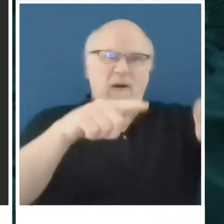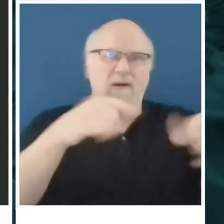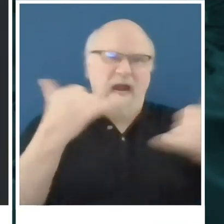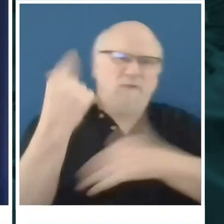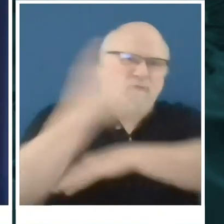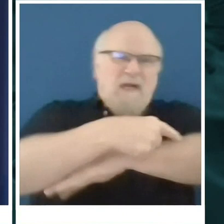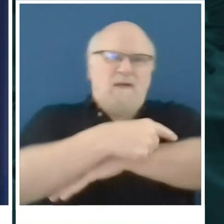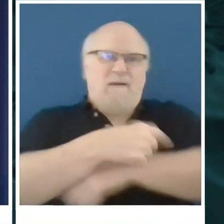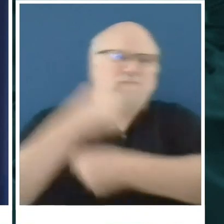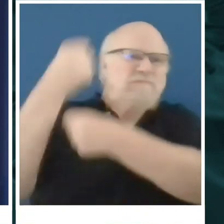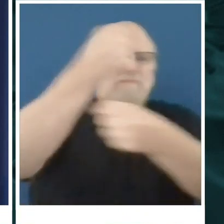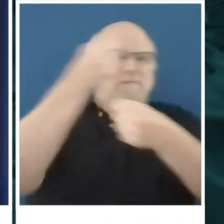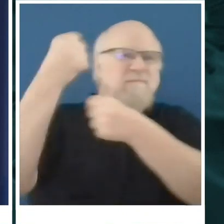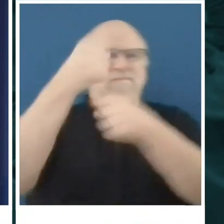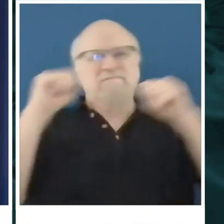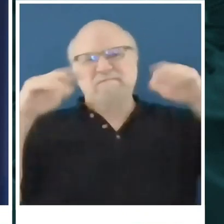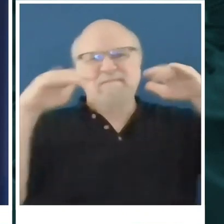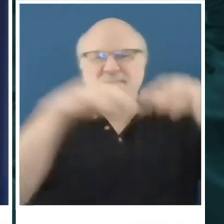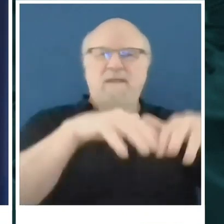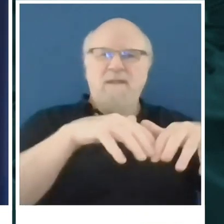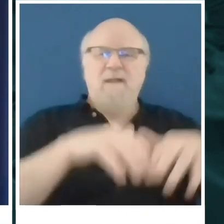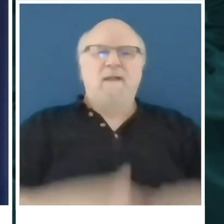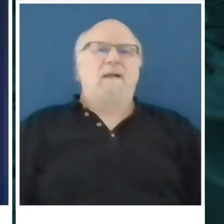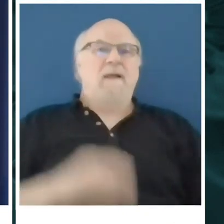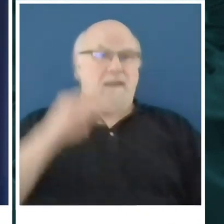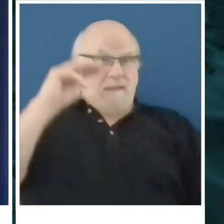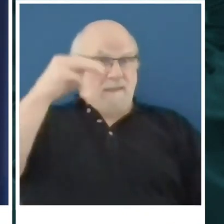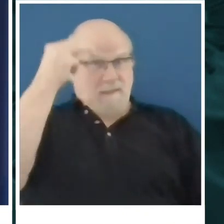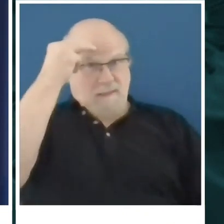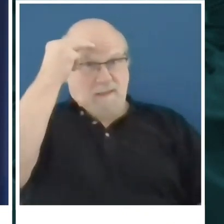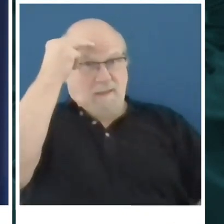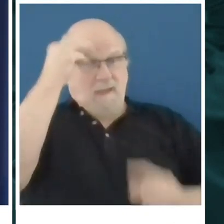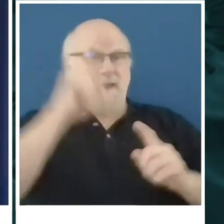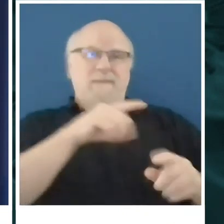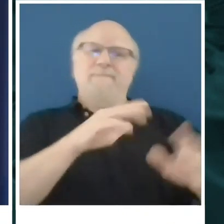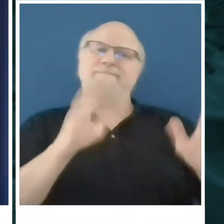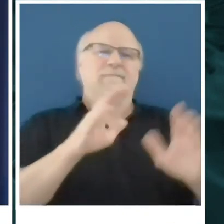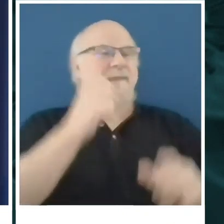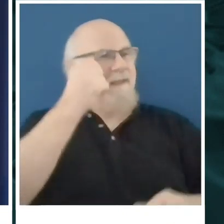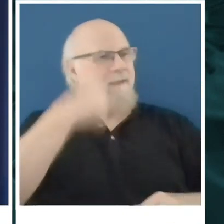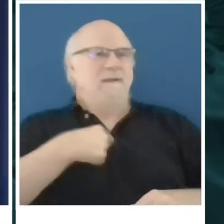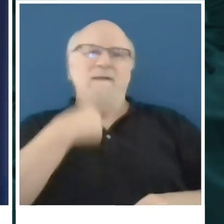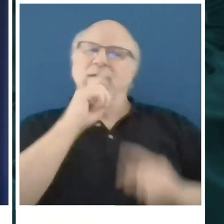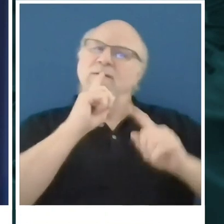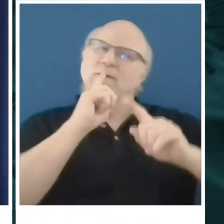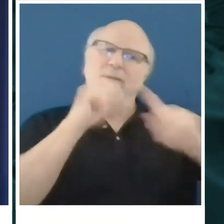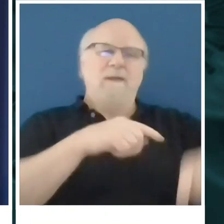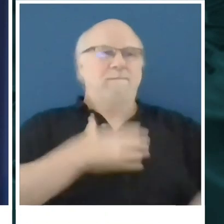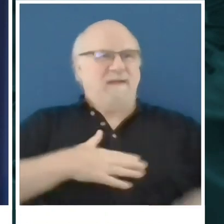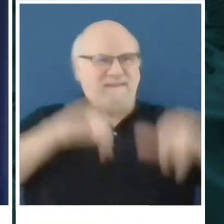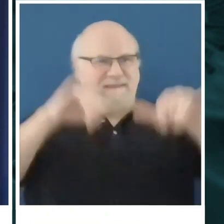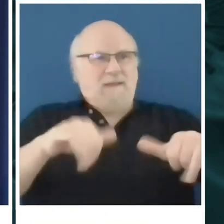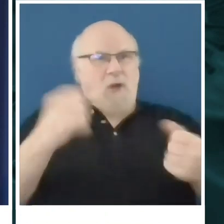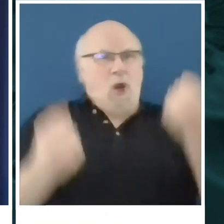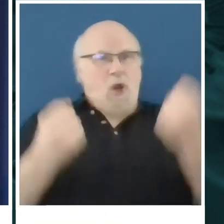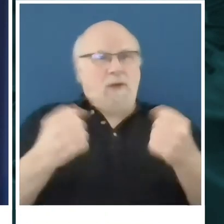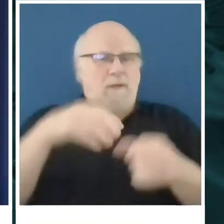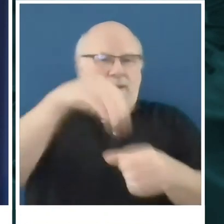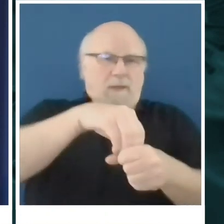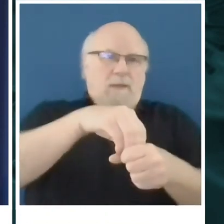I would just ask people to stay in their cars and just practice social distancing. That's